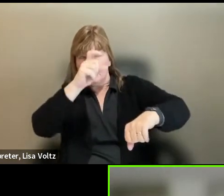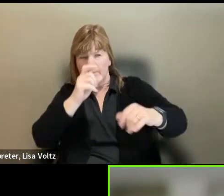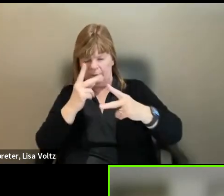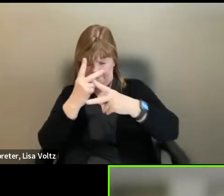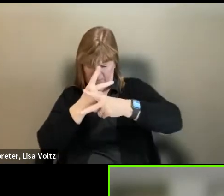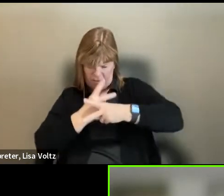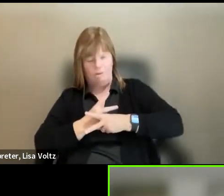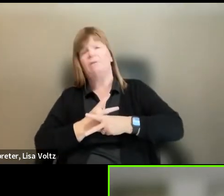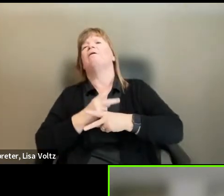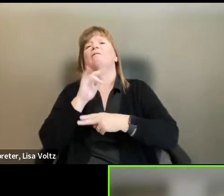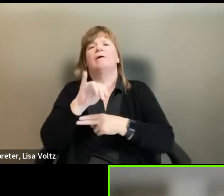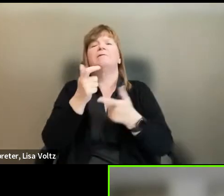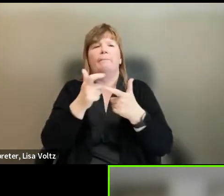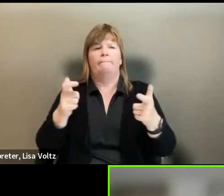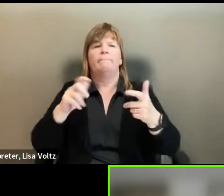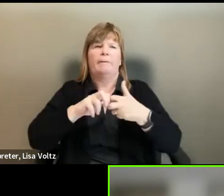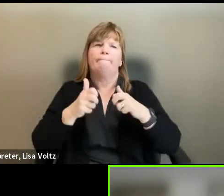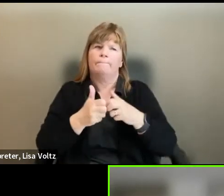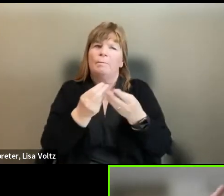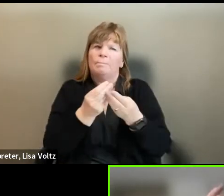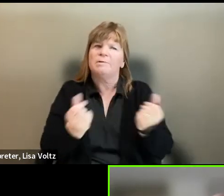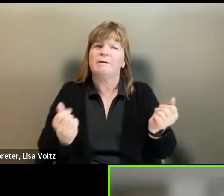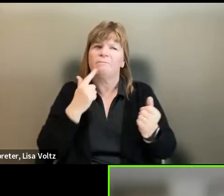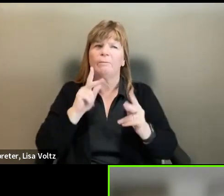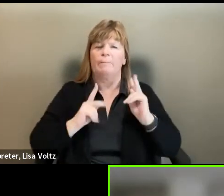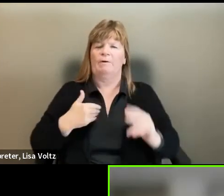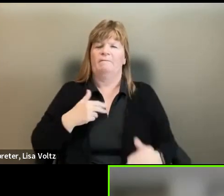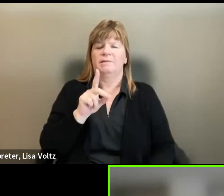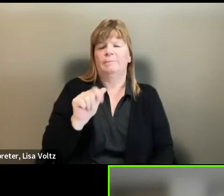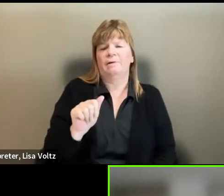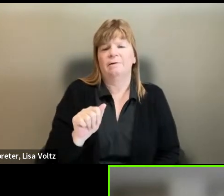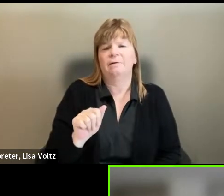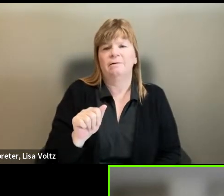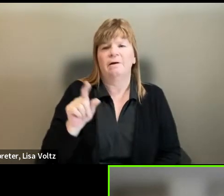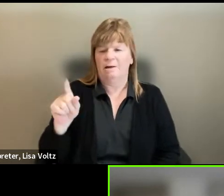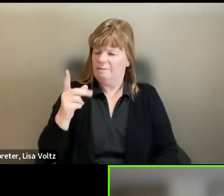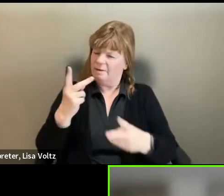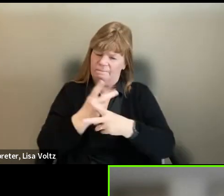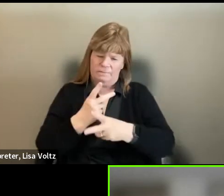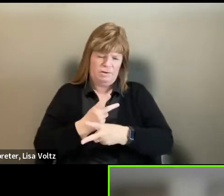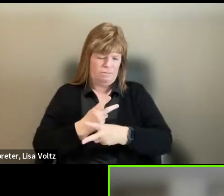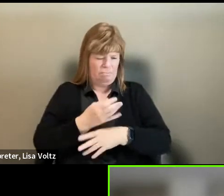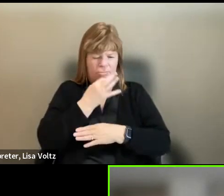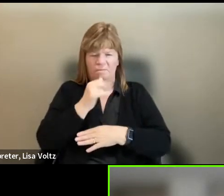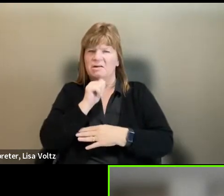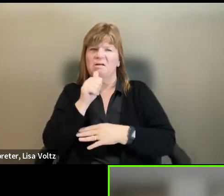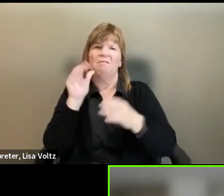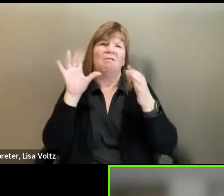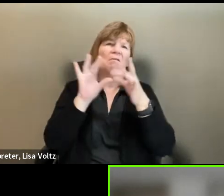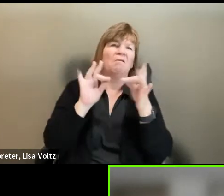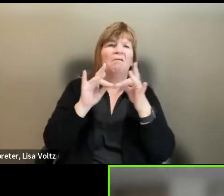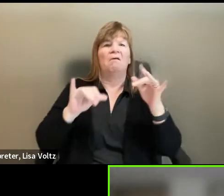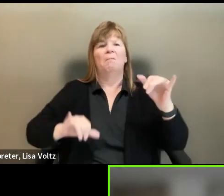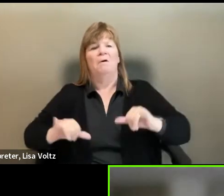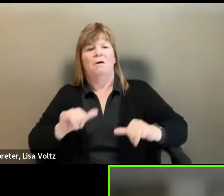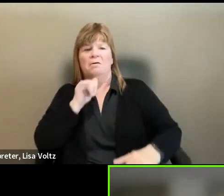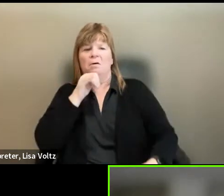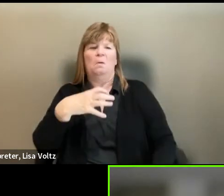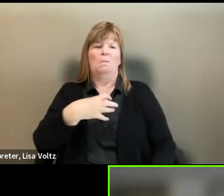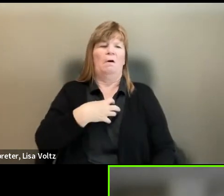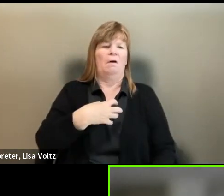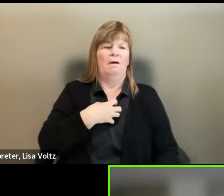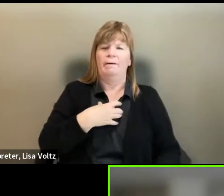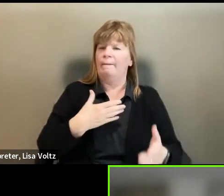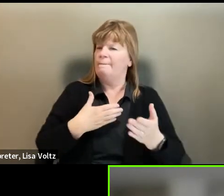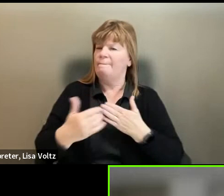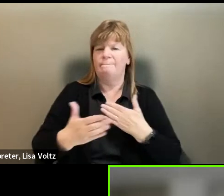major problem solving feat for many people with disabilities. And they figure that out and they don't brag about it and they don't whine about it, even though